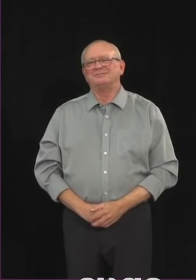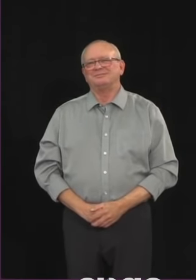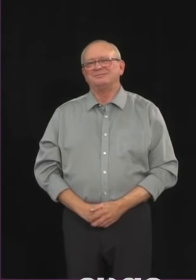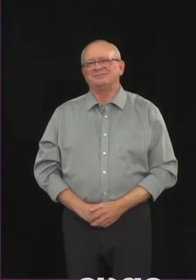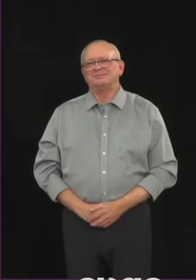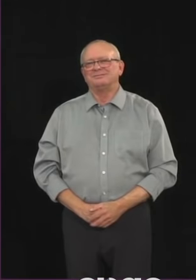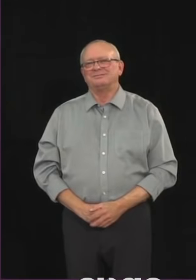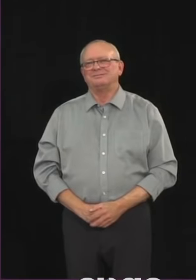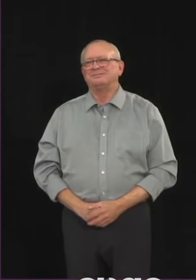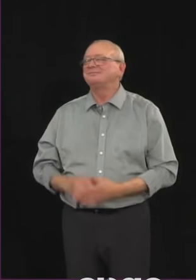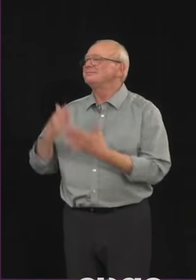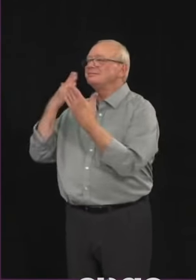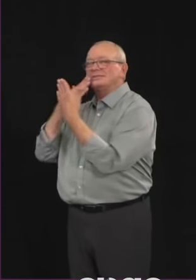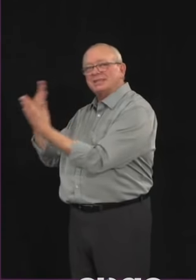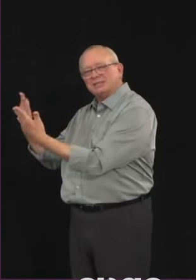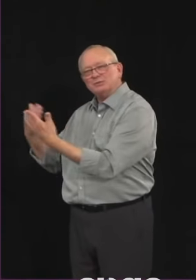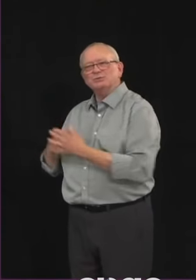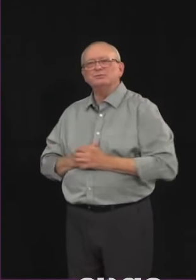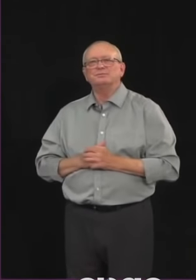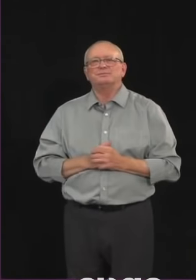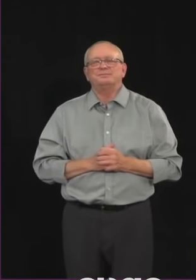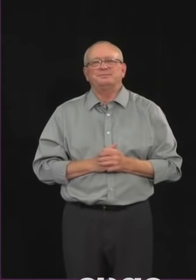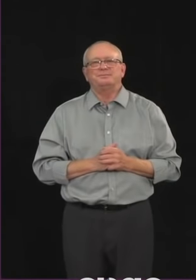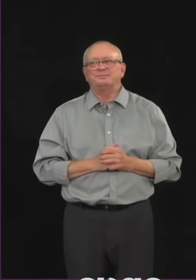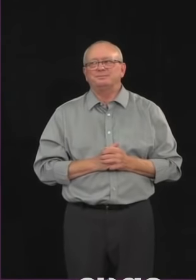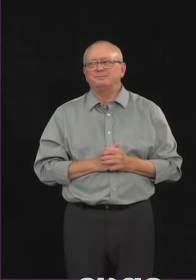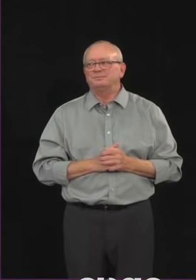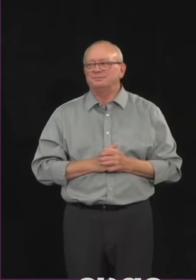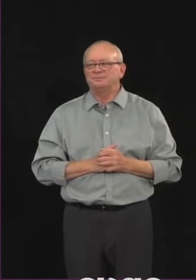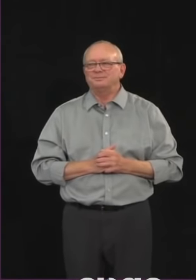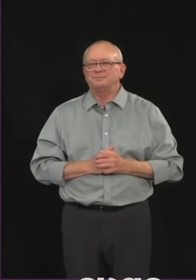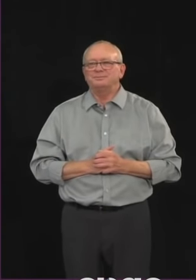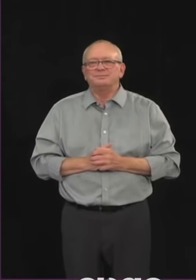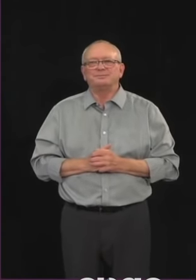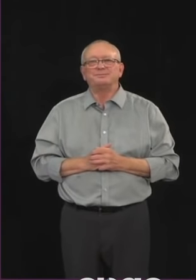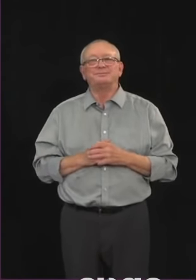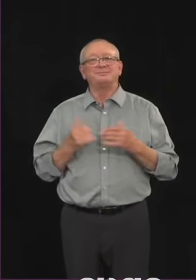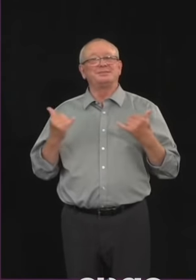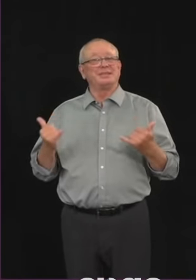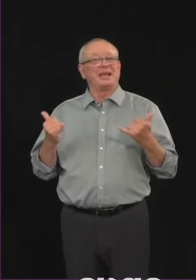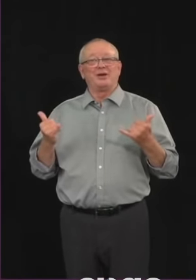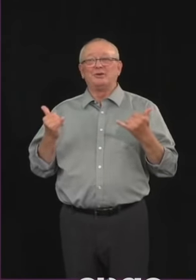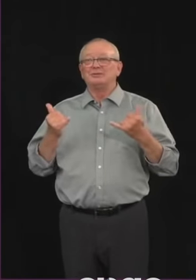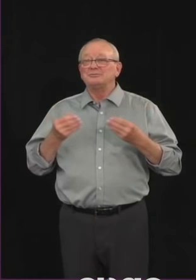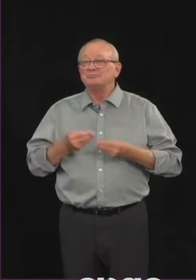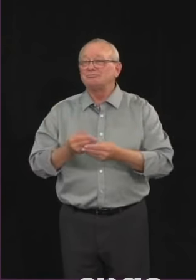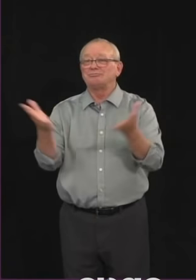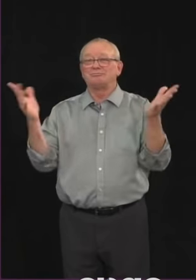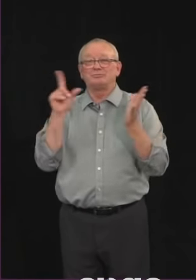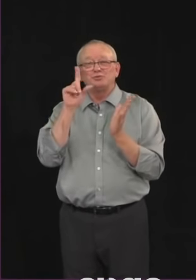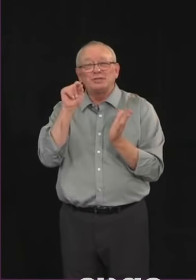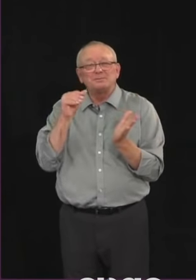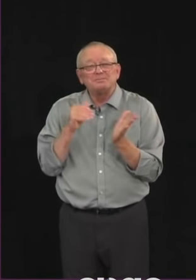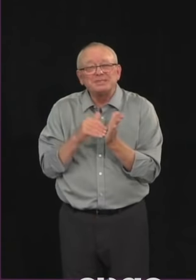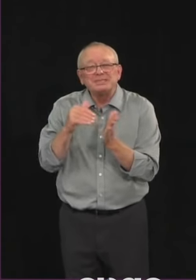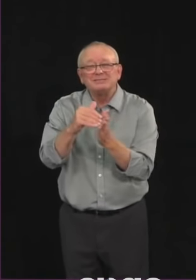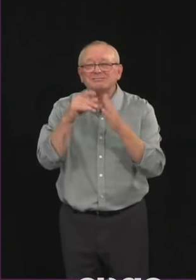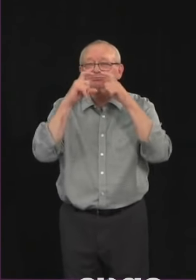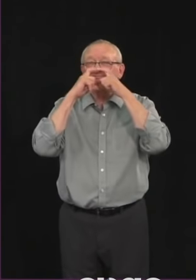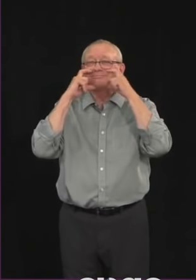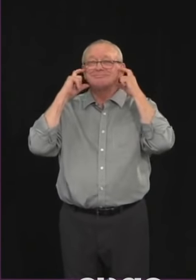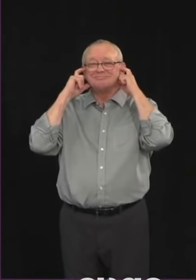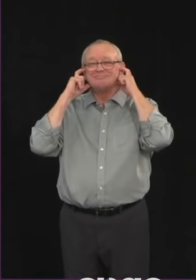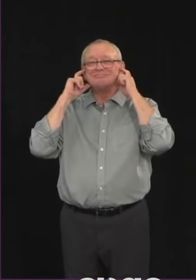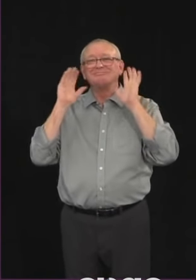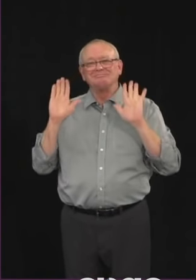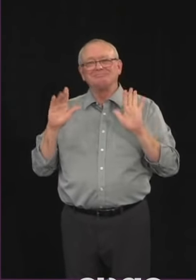Thank you, Minister. With another 20 million non-medical masks being made available, I want to remind Albertans